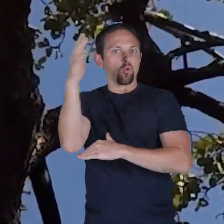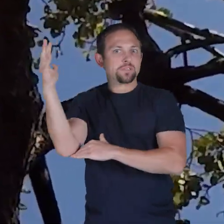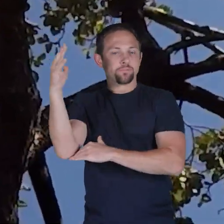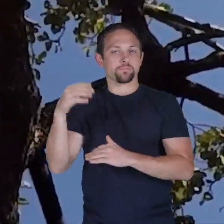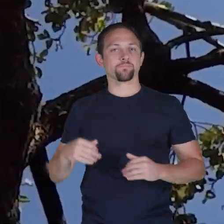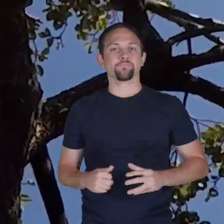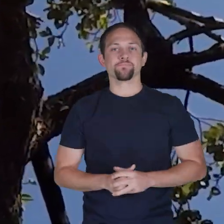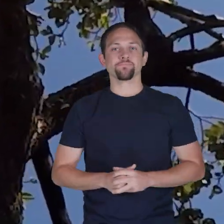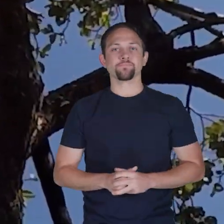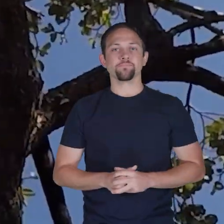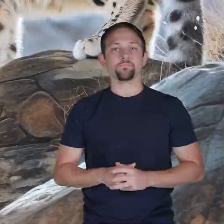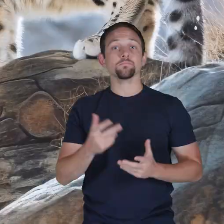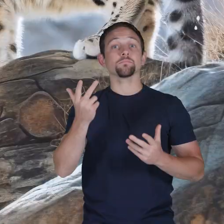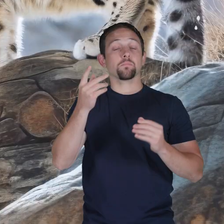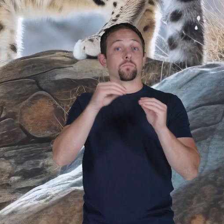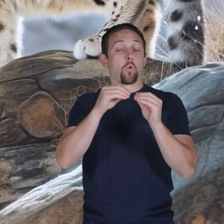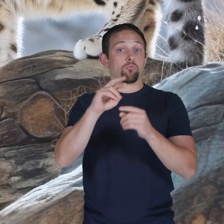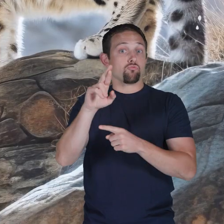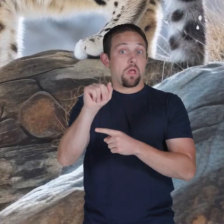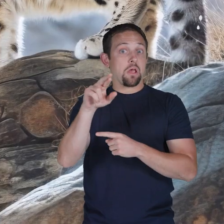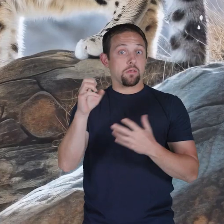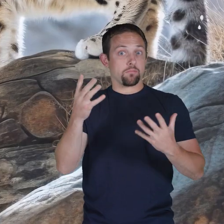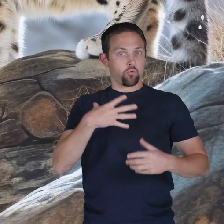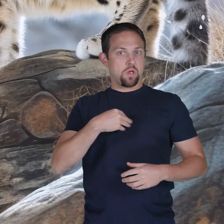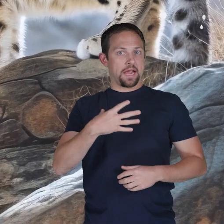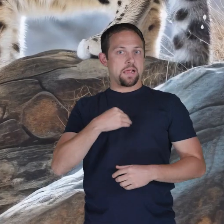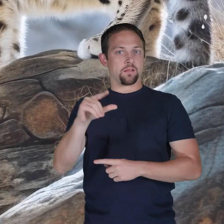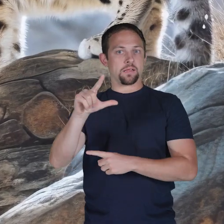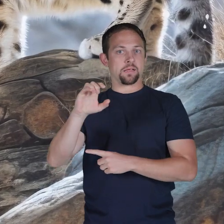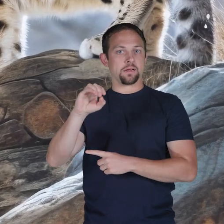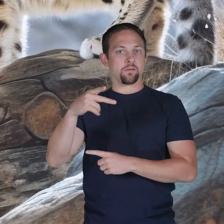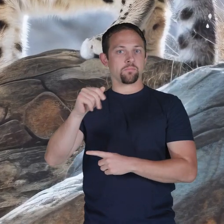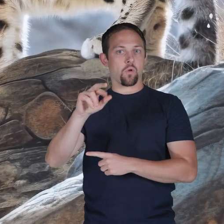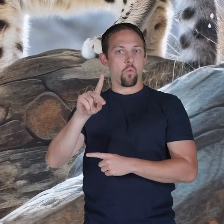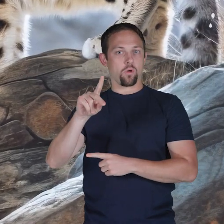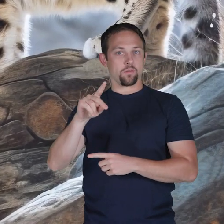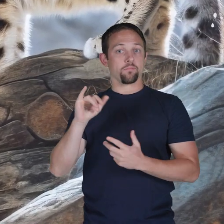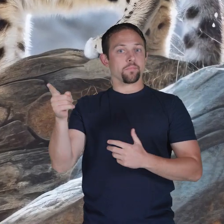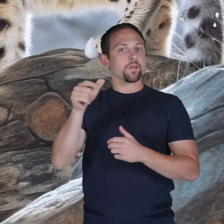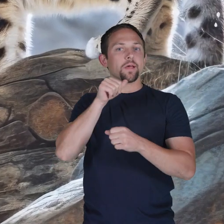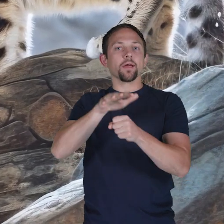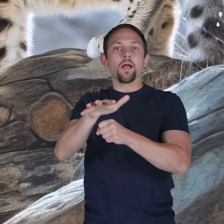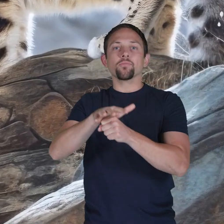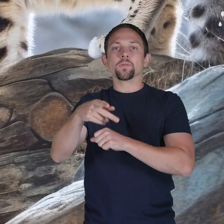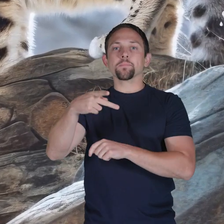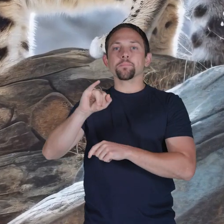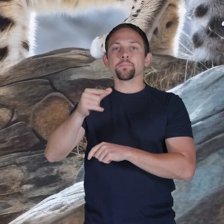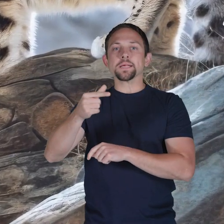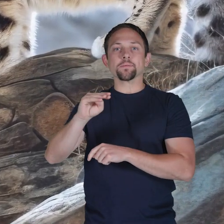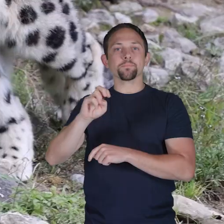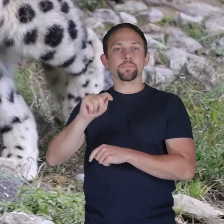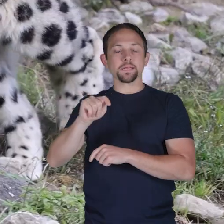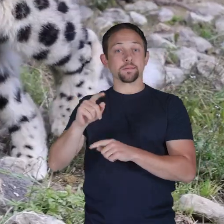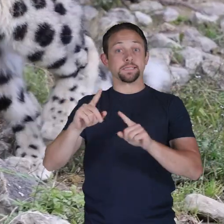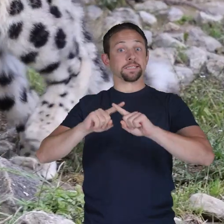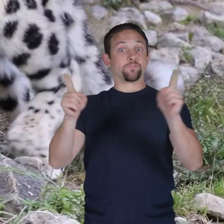thick forests even more rare are white leopards that don't have enough pigment these are different